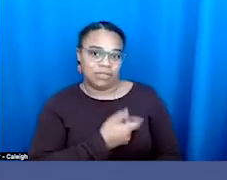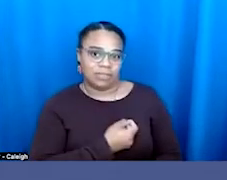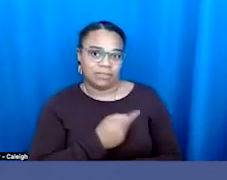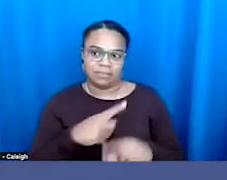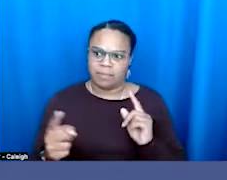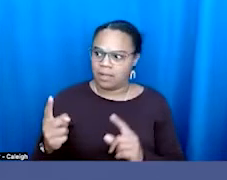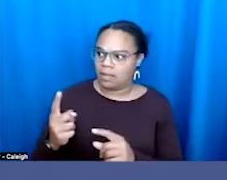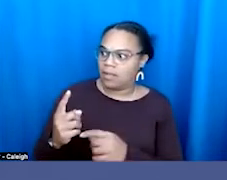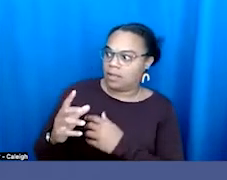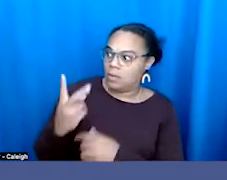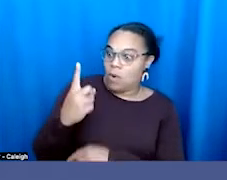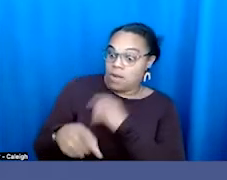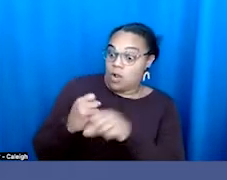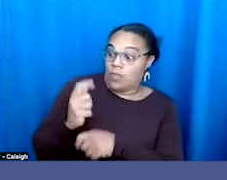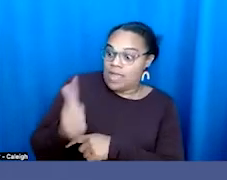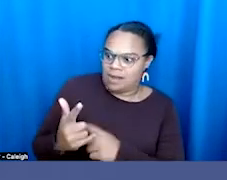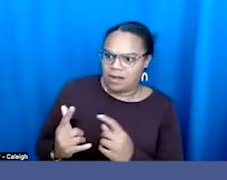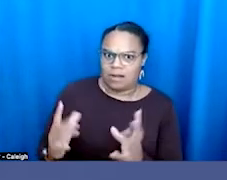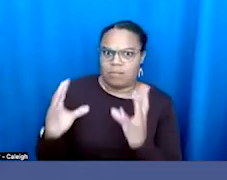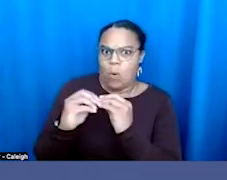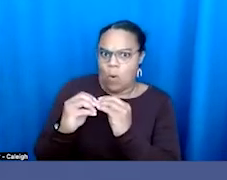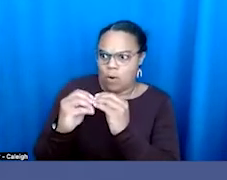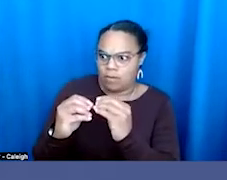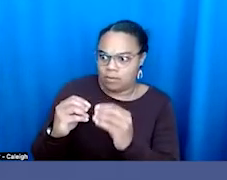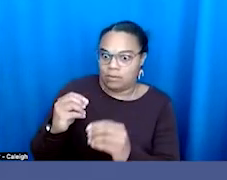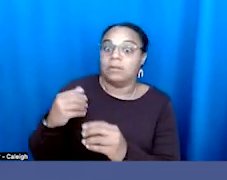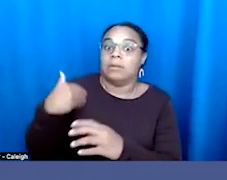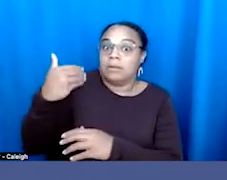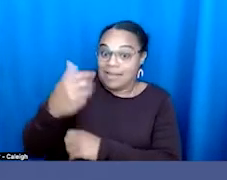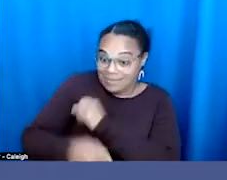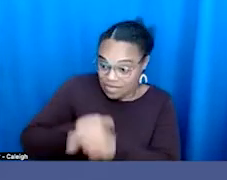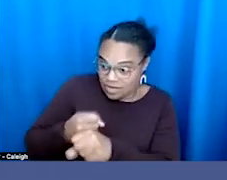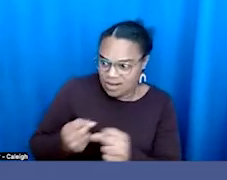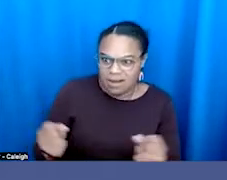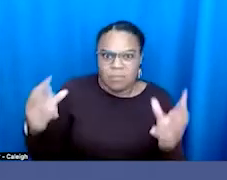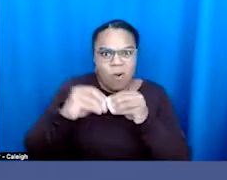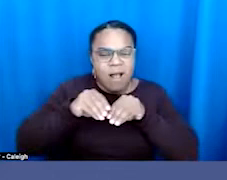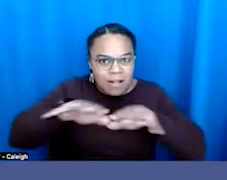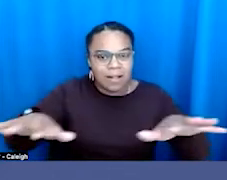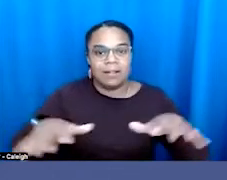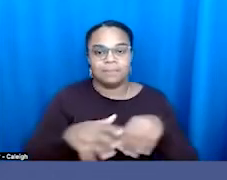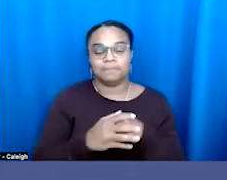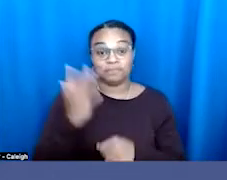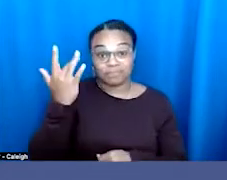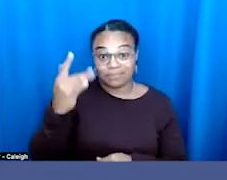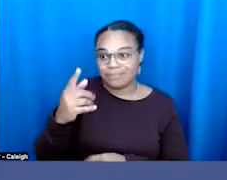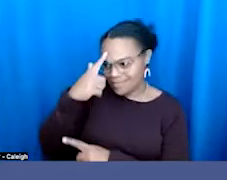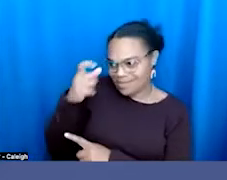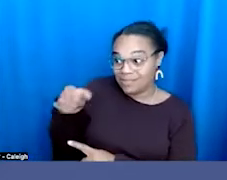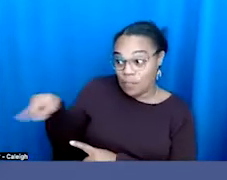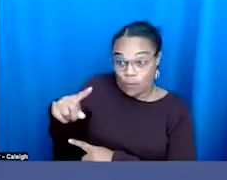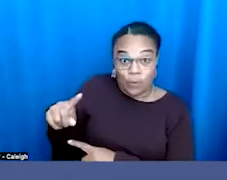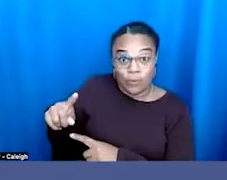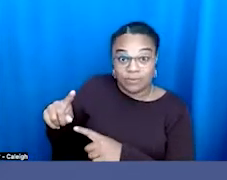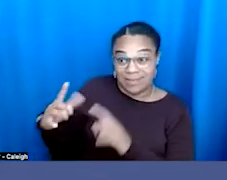more. And then the next year, it was all over the place. And that is because our opposition does that on purpose.